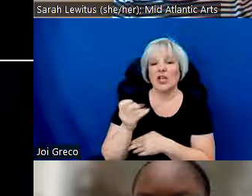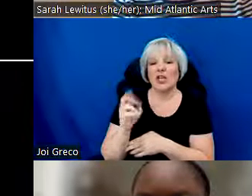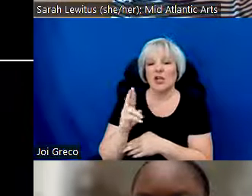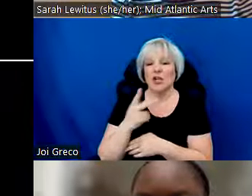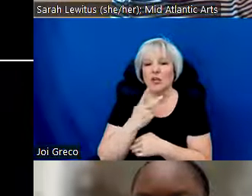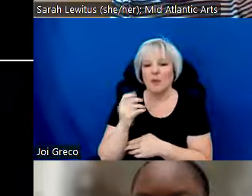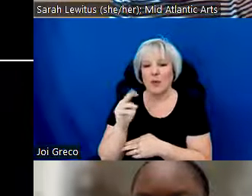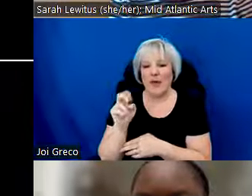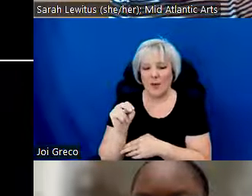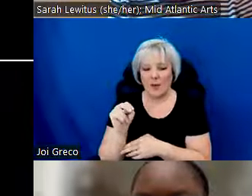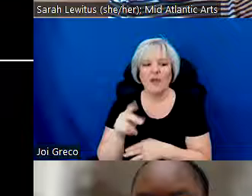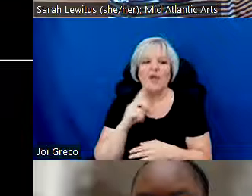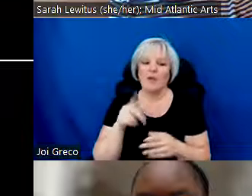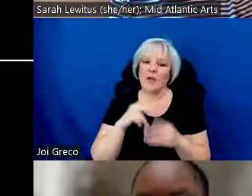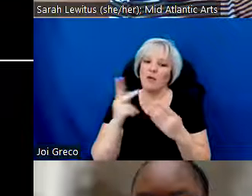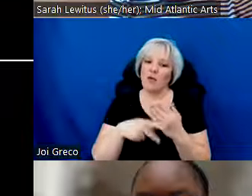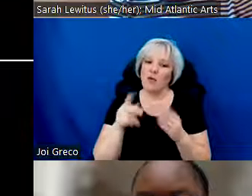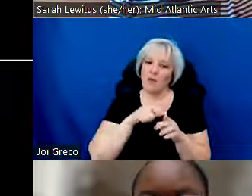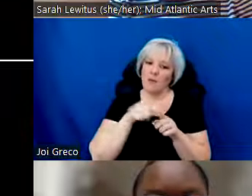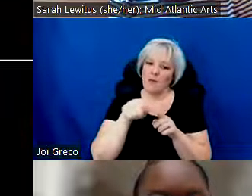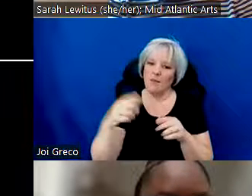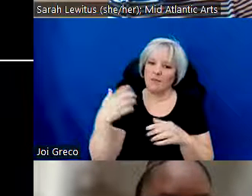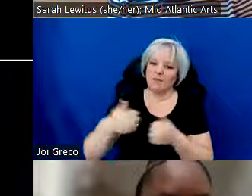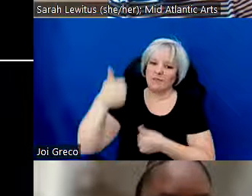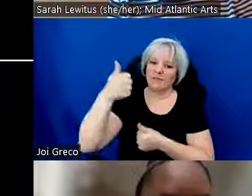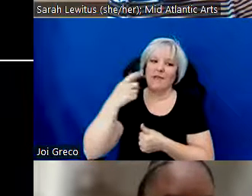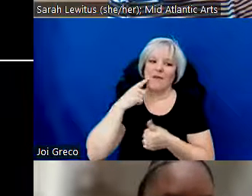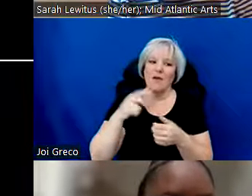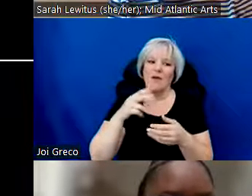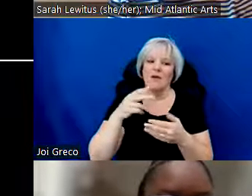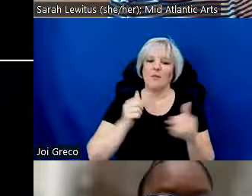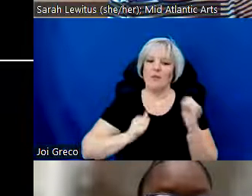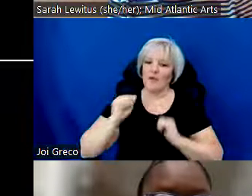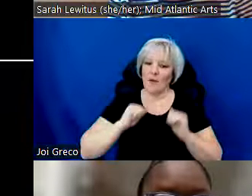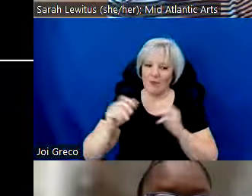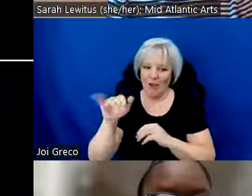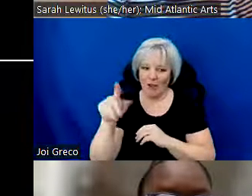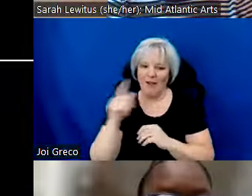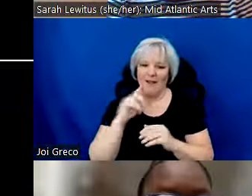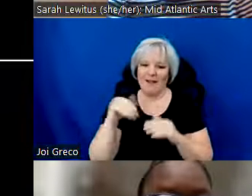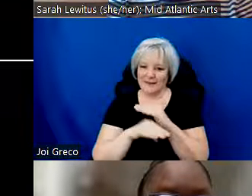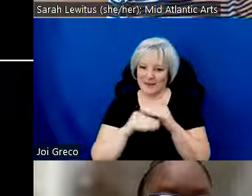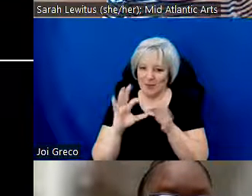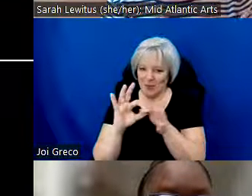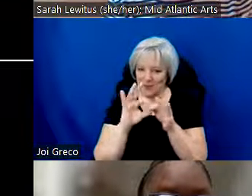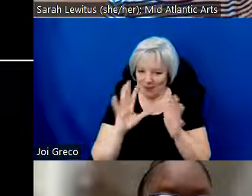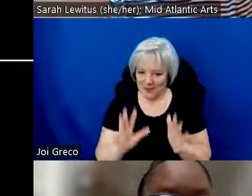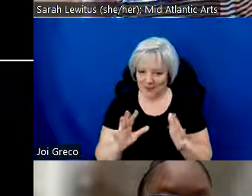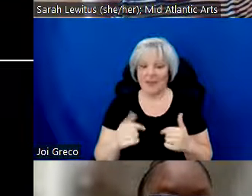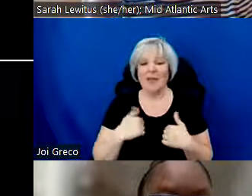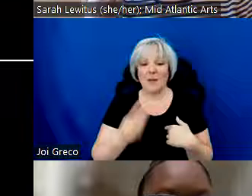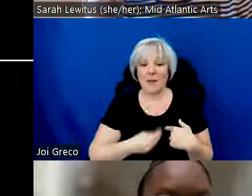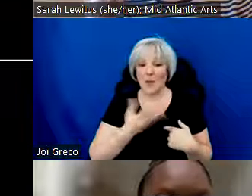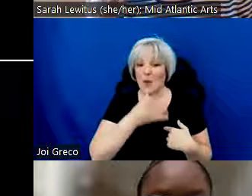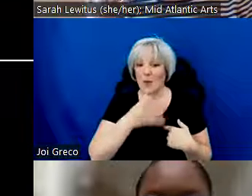and I am the Program Officer of Performing Arts and Accessibility Coordinator at Mid-Atlantic Arts. I am a white woman